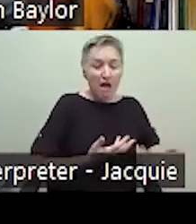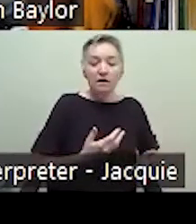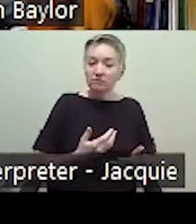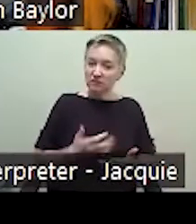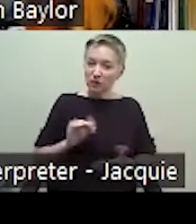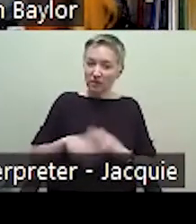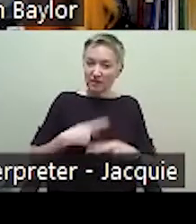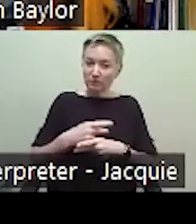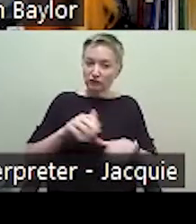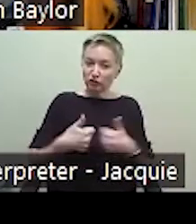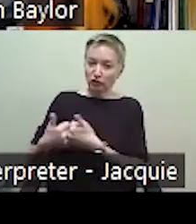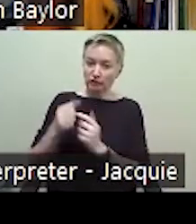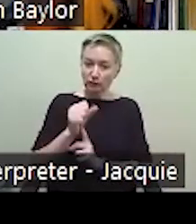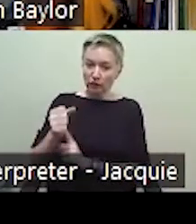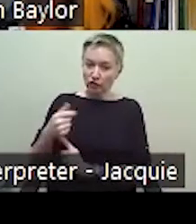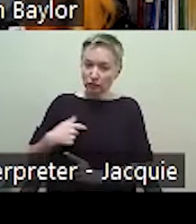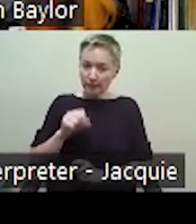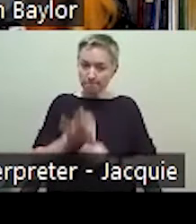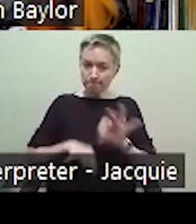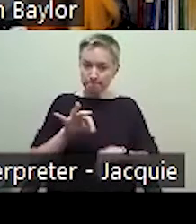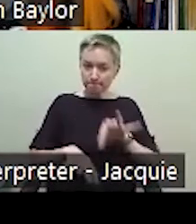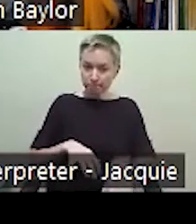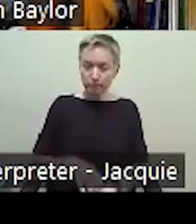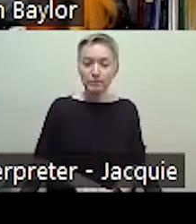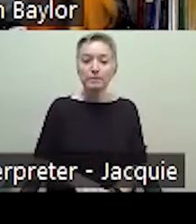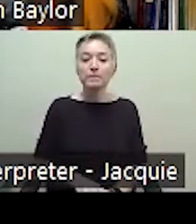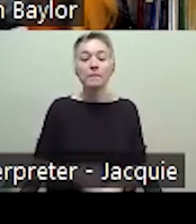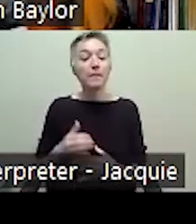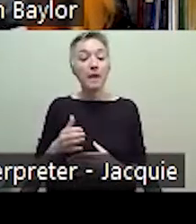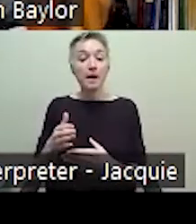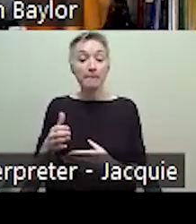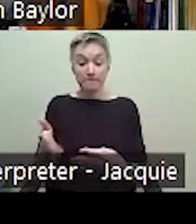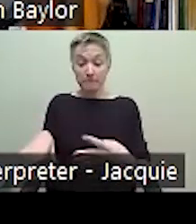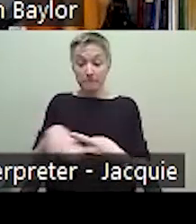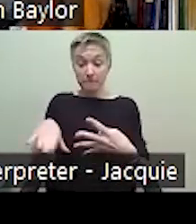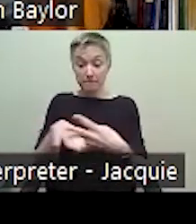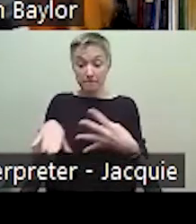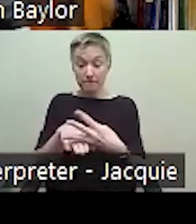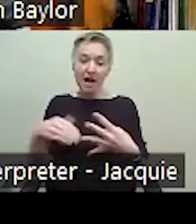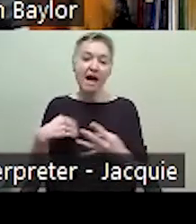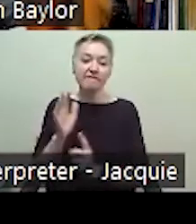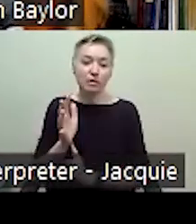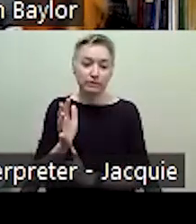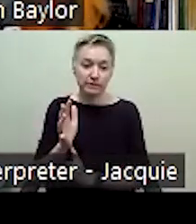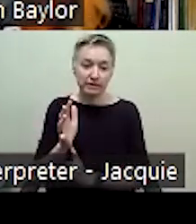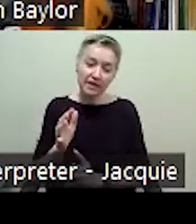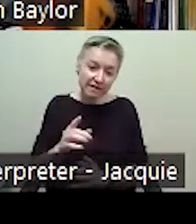they're faced with. They have then five minutes in between each week to simulate their weekend.